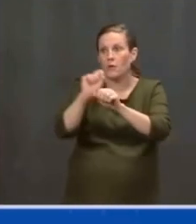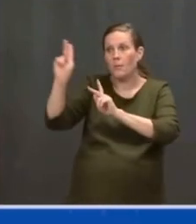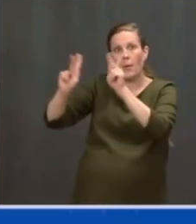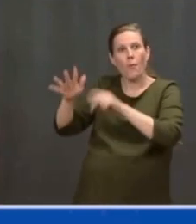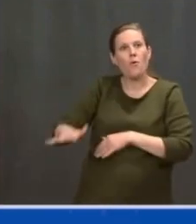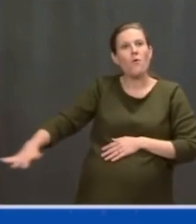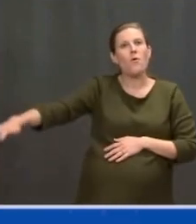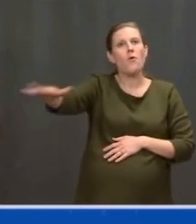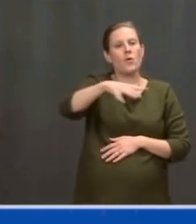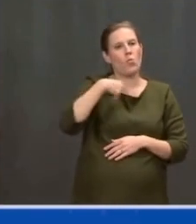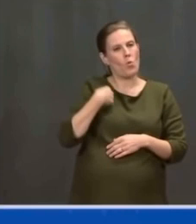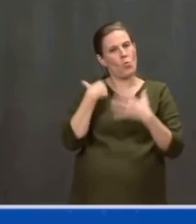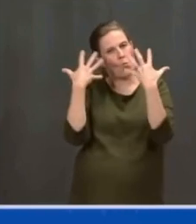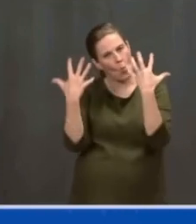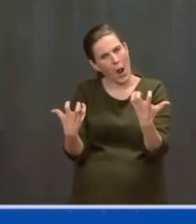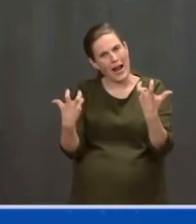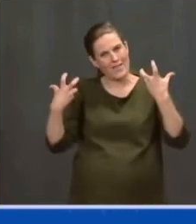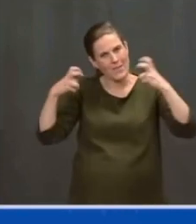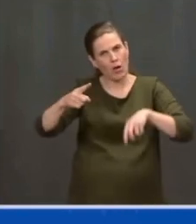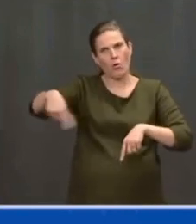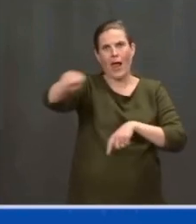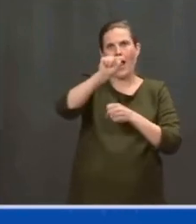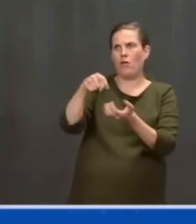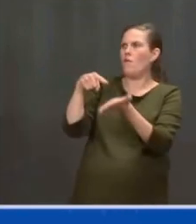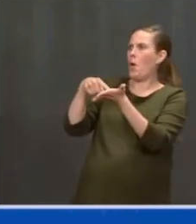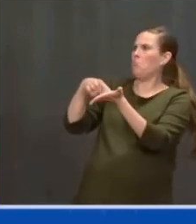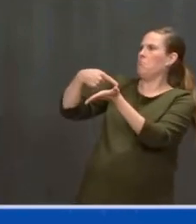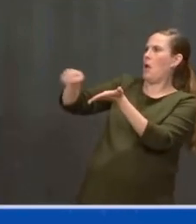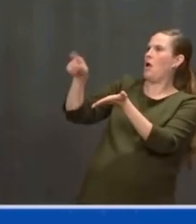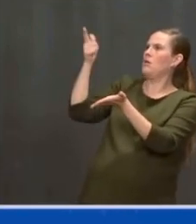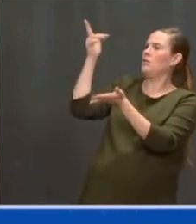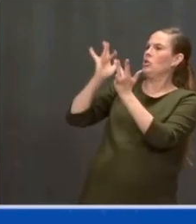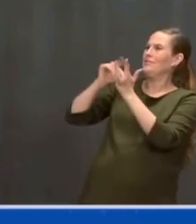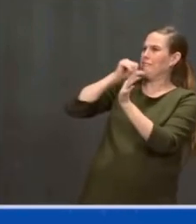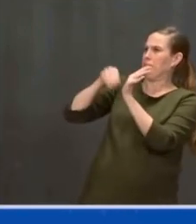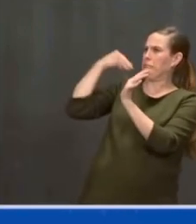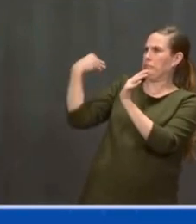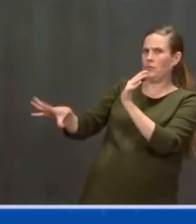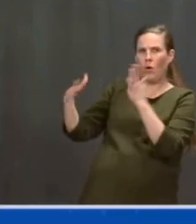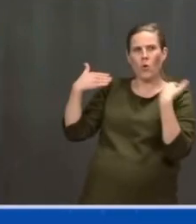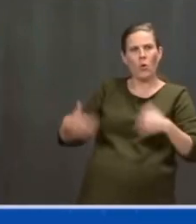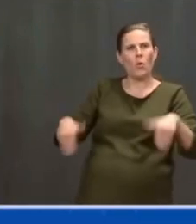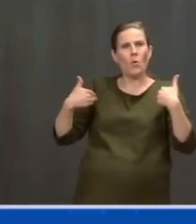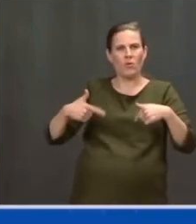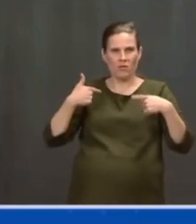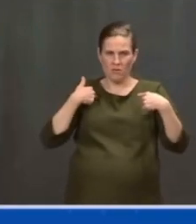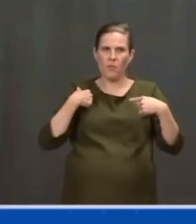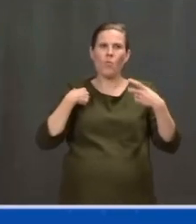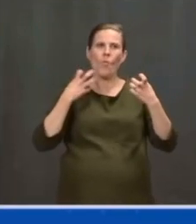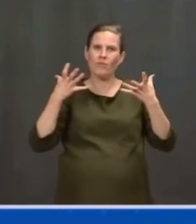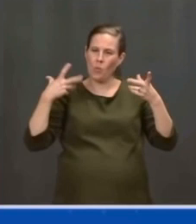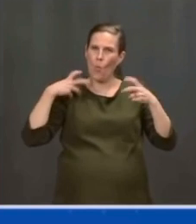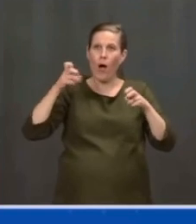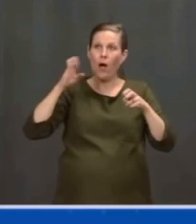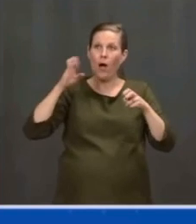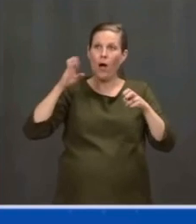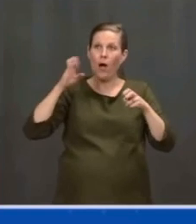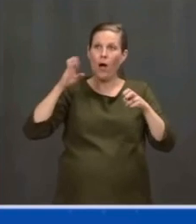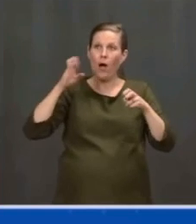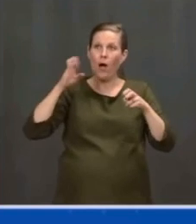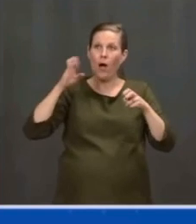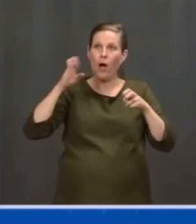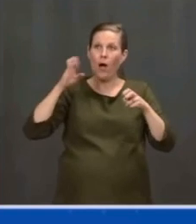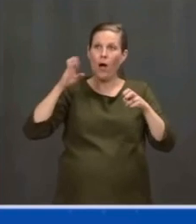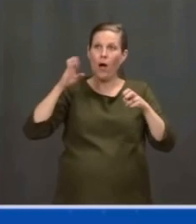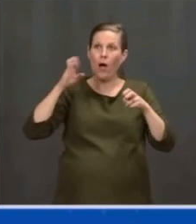pay too much for Internet service. We're going to drive down the price for families who have service now people And